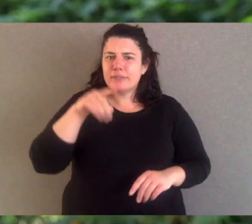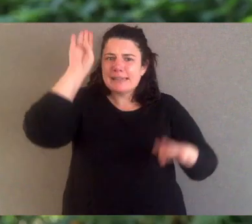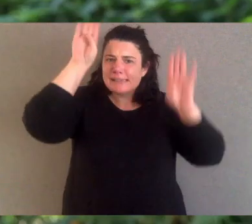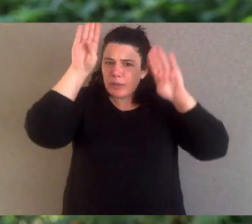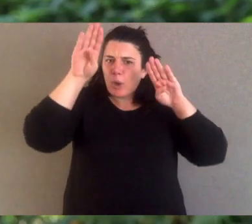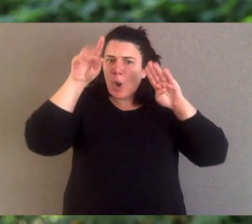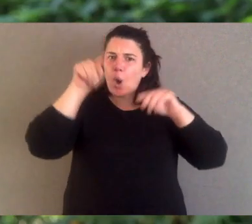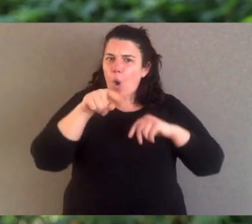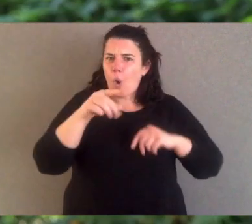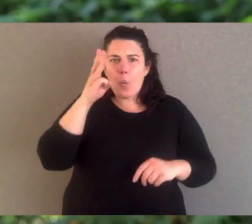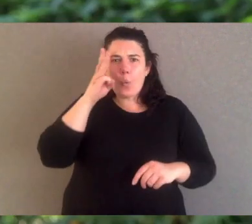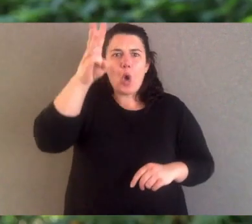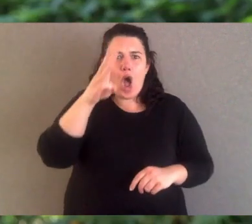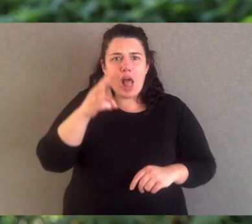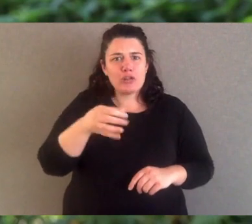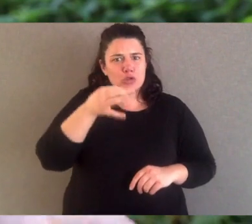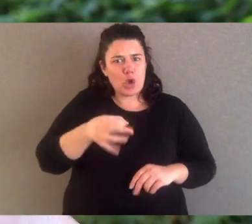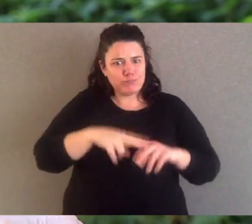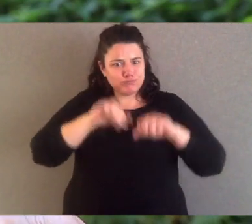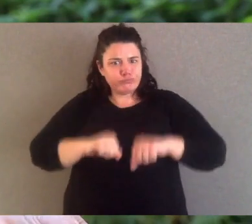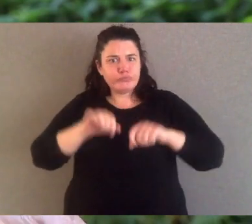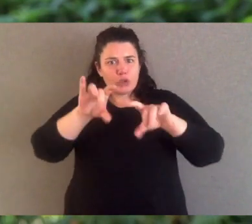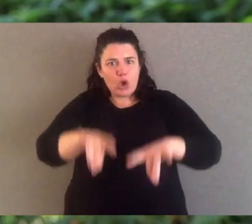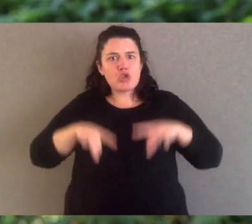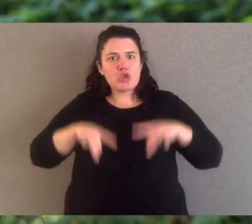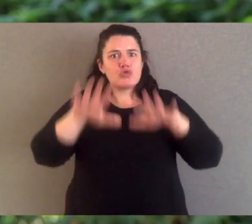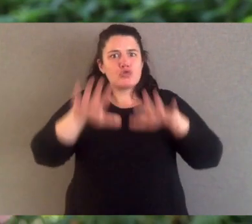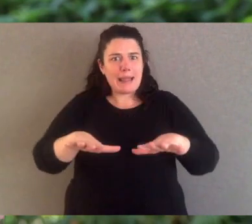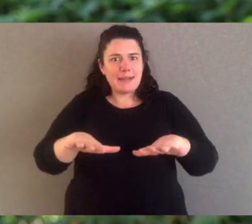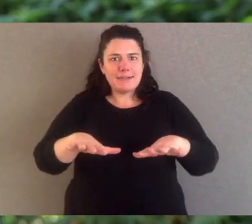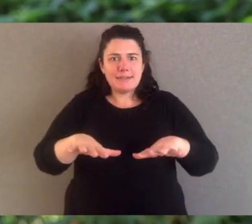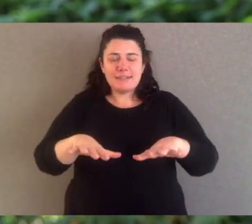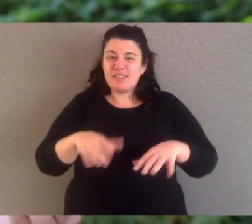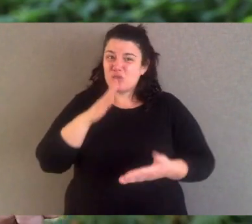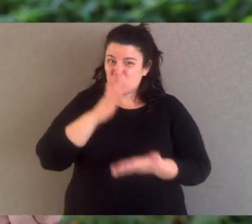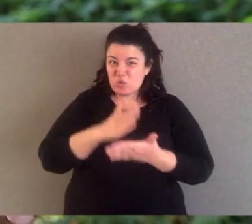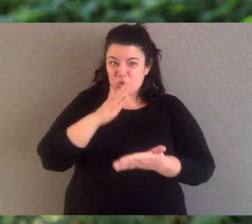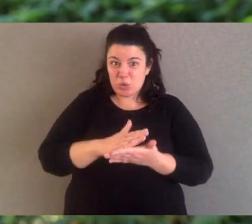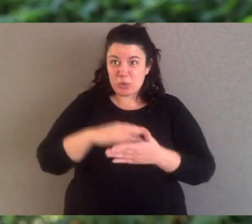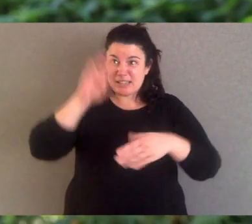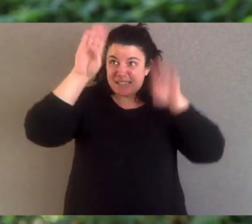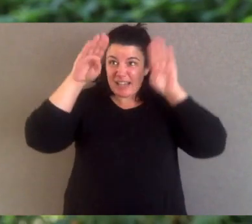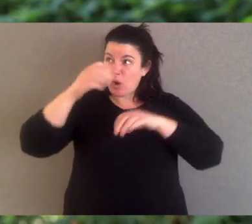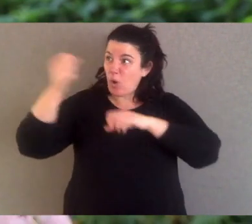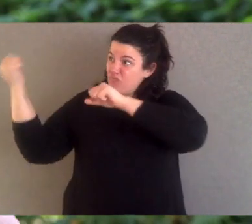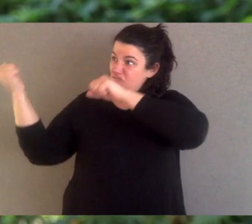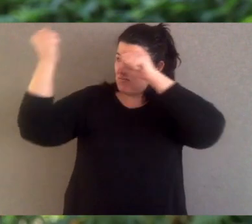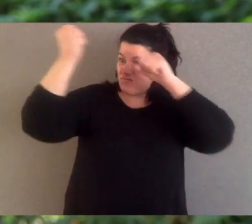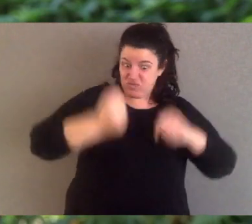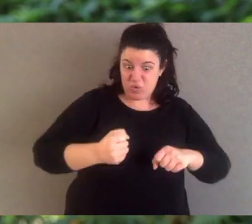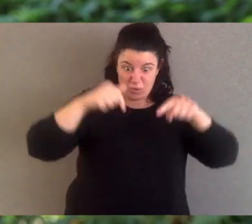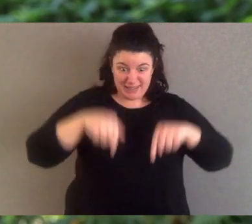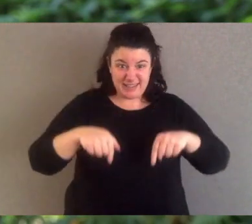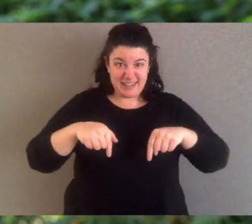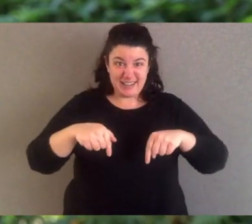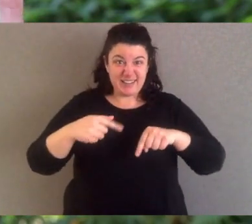Dingoes are Australia's native wild dog. Now the term native brings in a little debate because they were actually brought to Australia